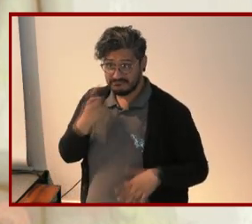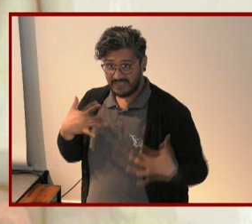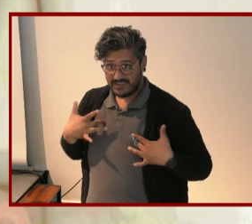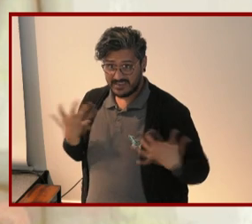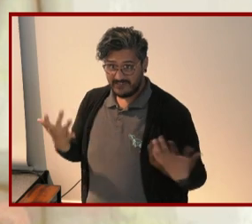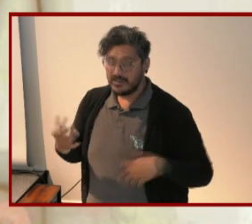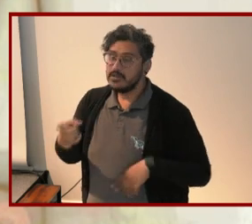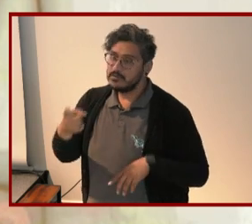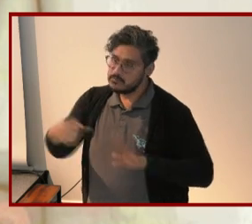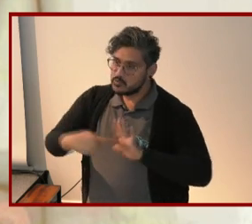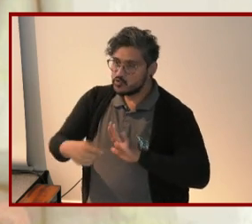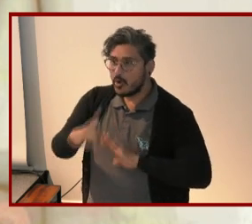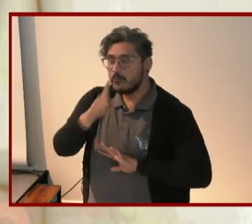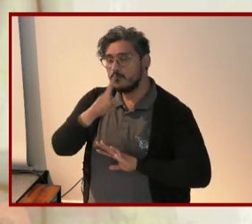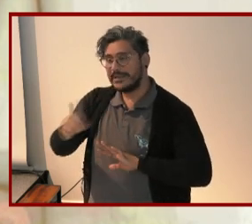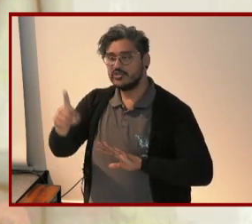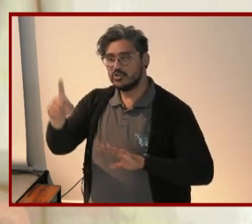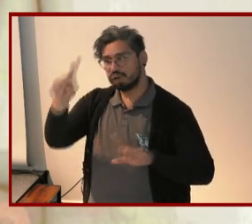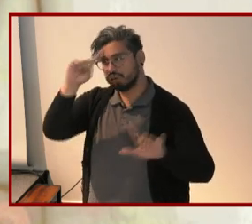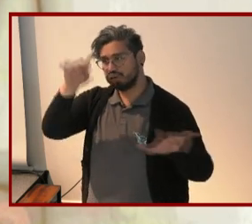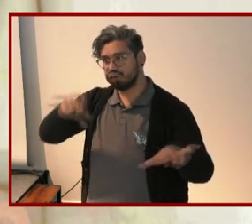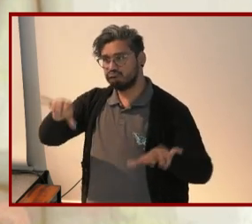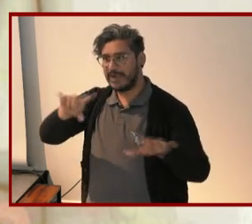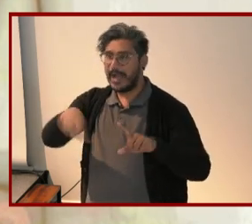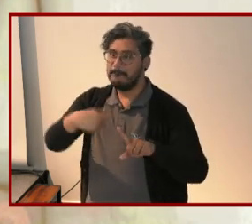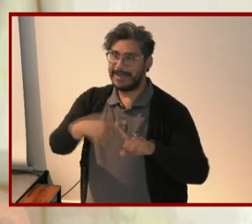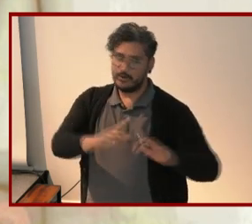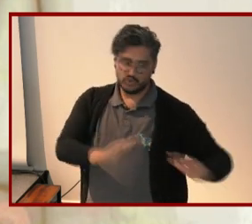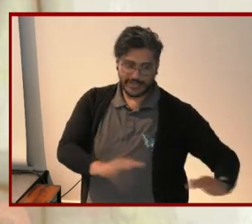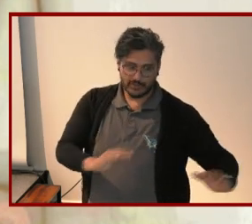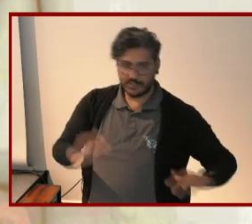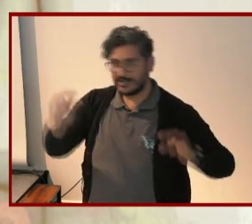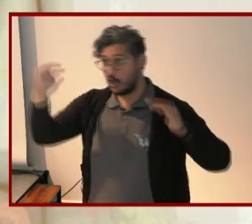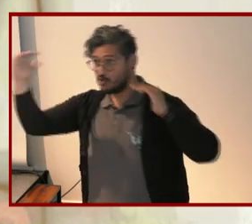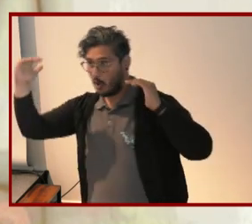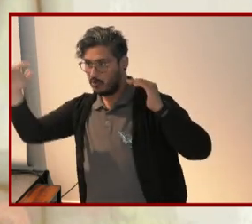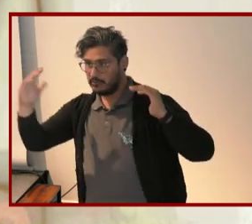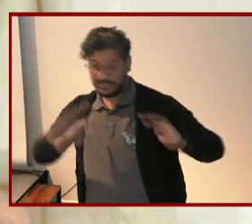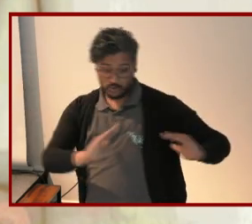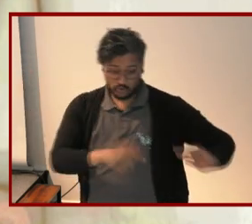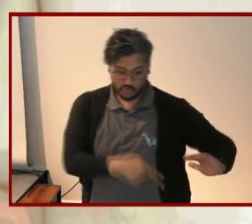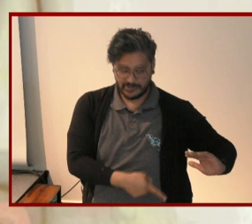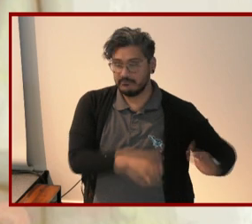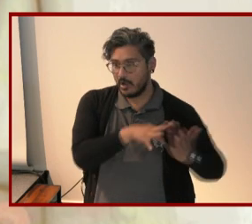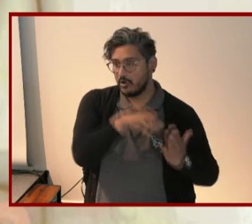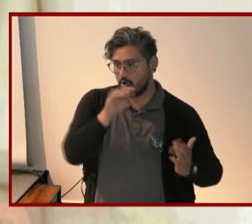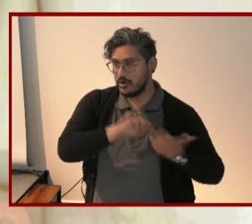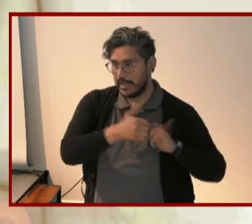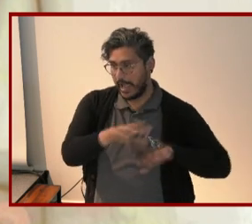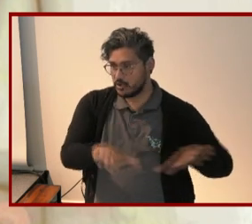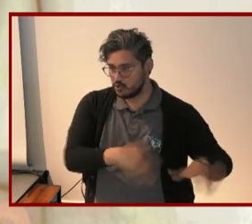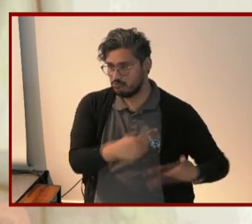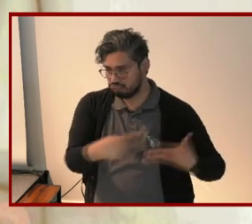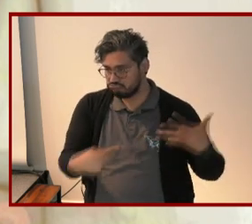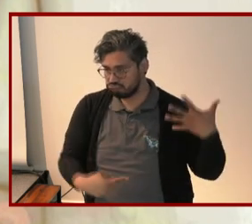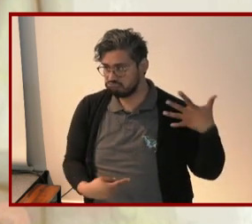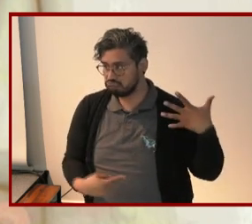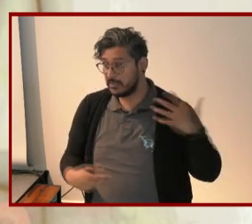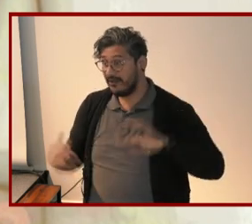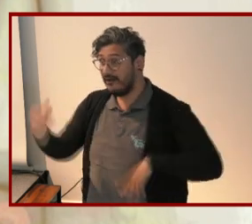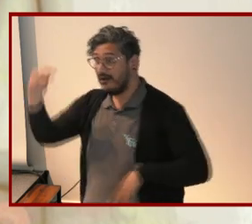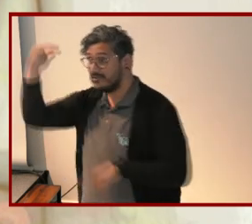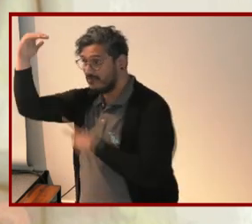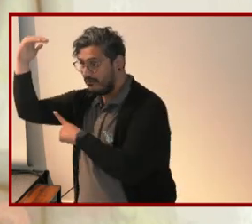demonstrated a really common sense idea about childhood and adulthood which is that children are learning to do things and that adults